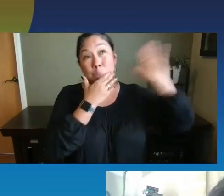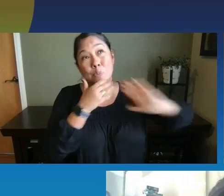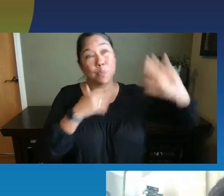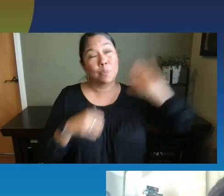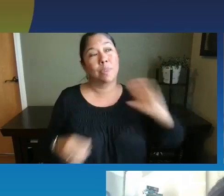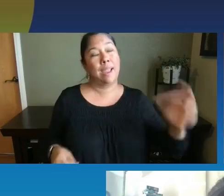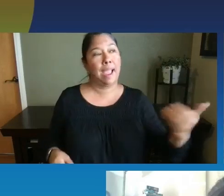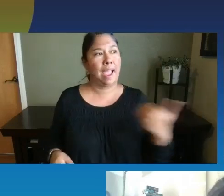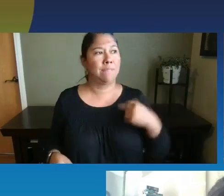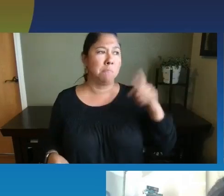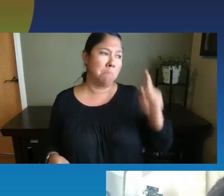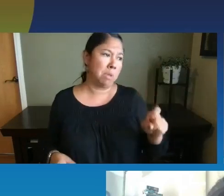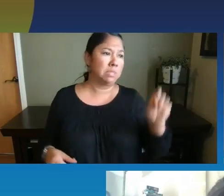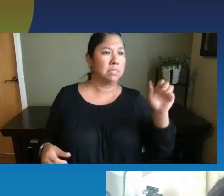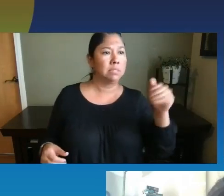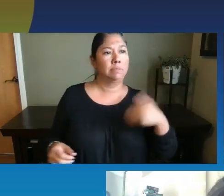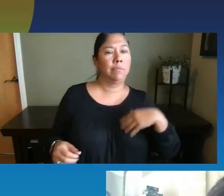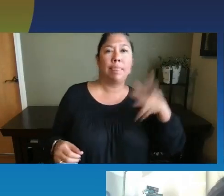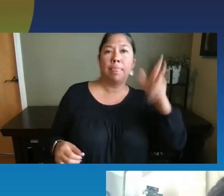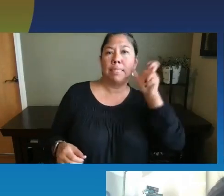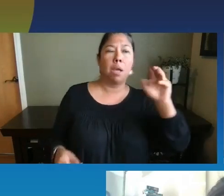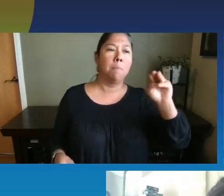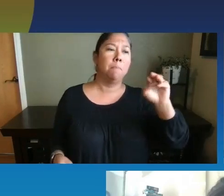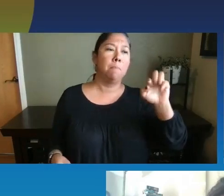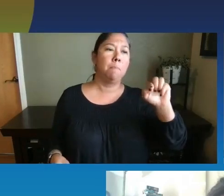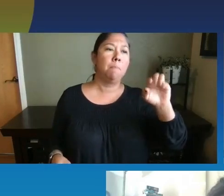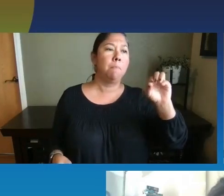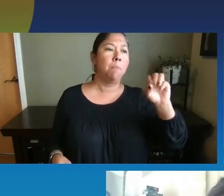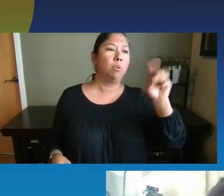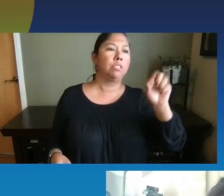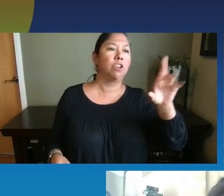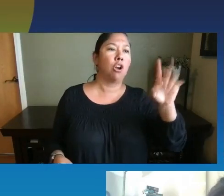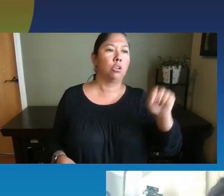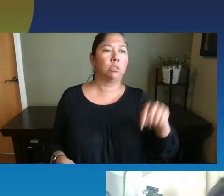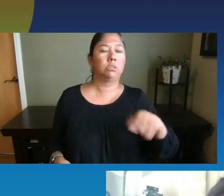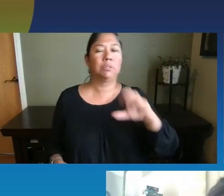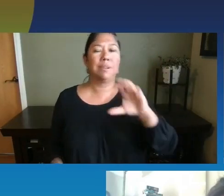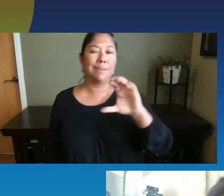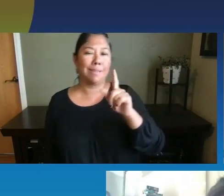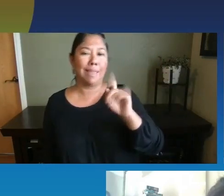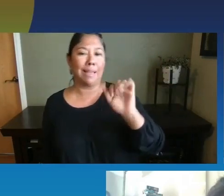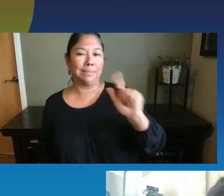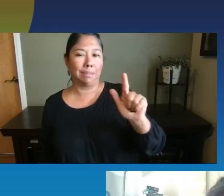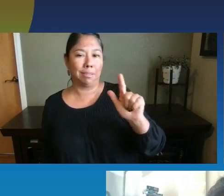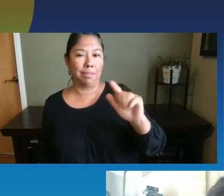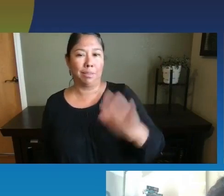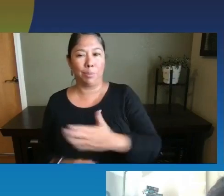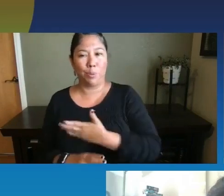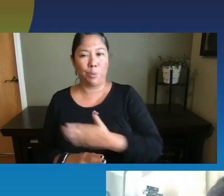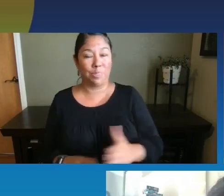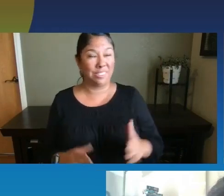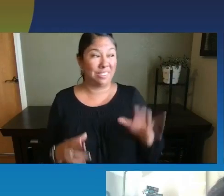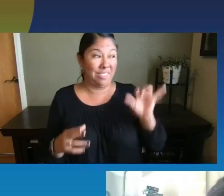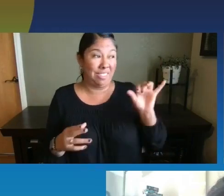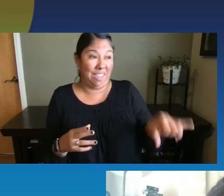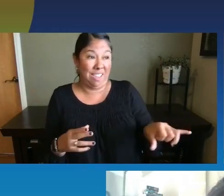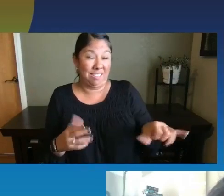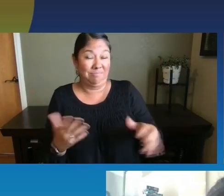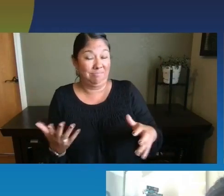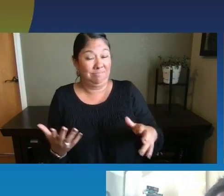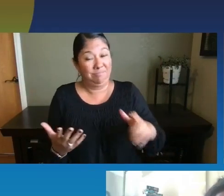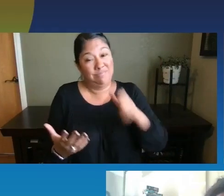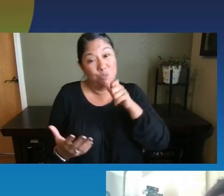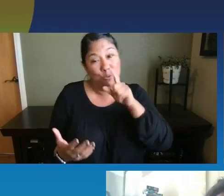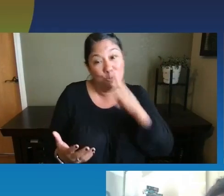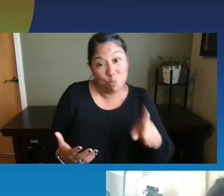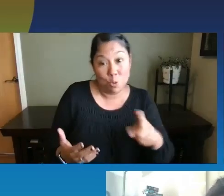whole thing that it had to be Mozart, that it had to be classical music. And that's been a little bit disproven. What we do know is